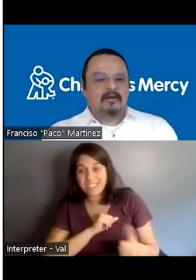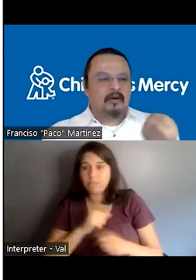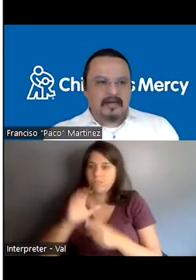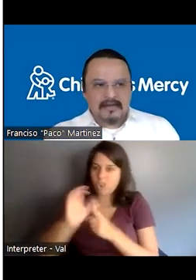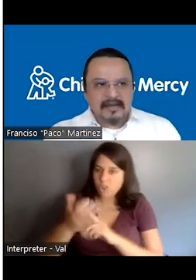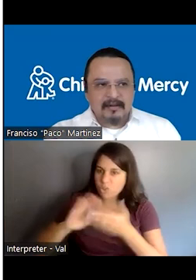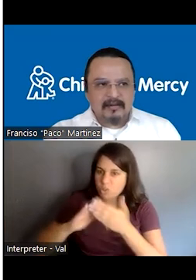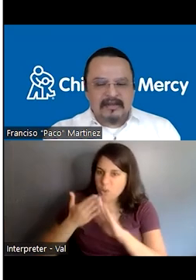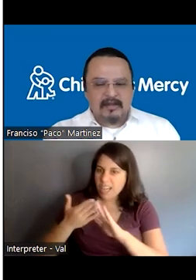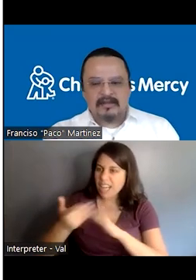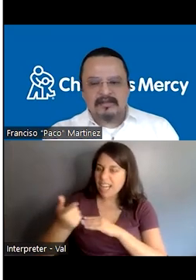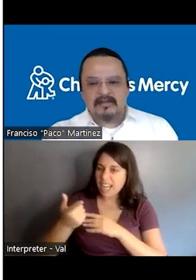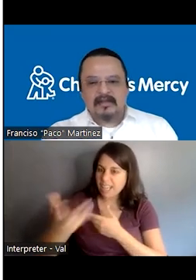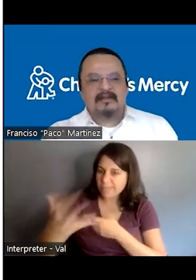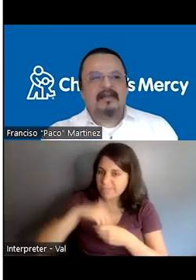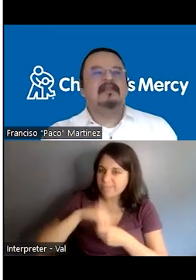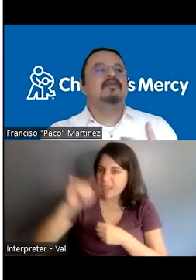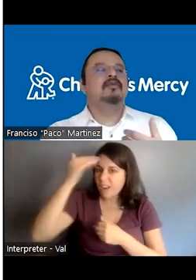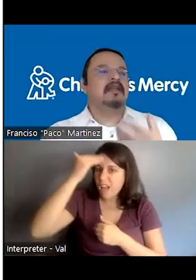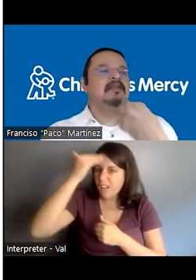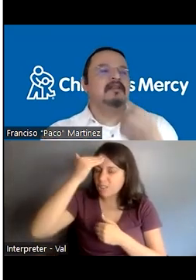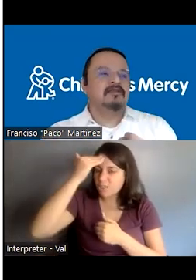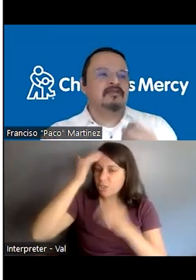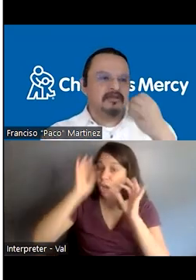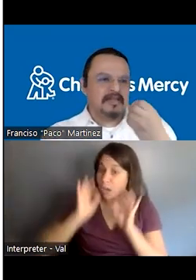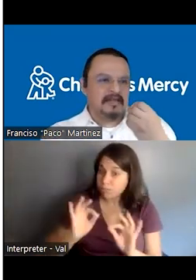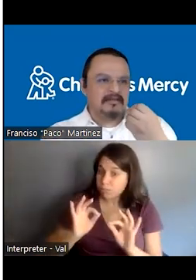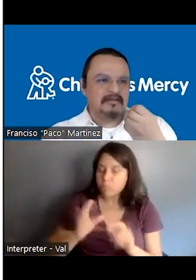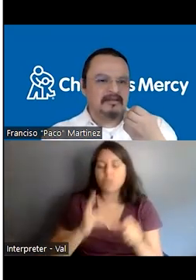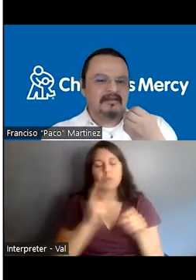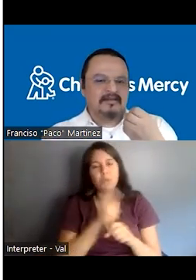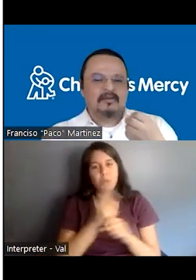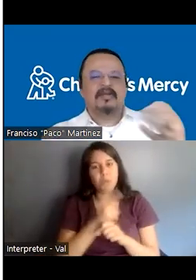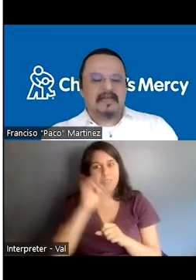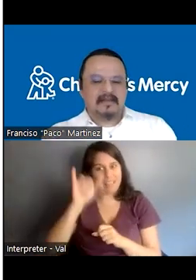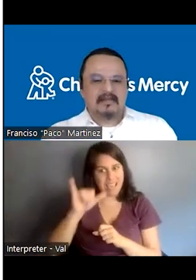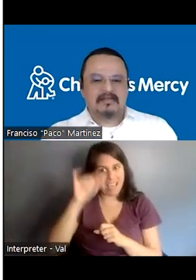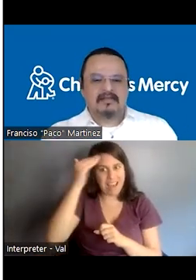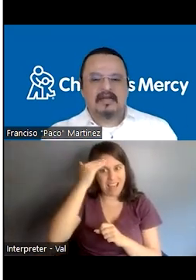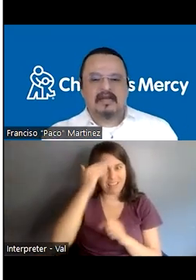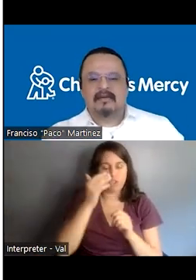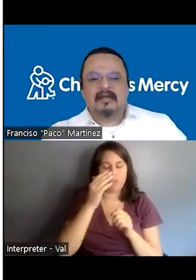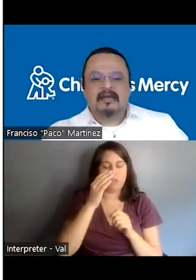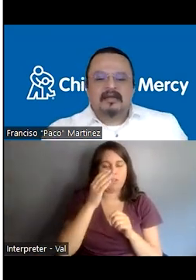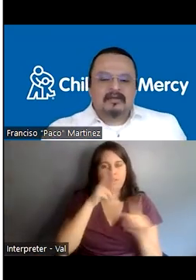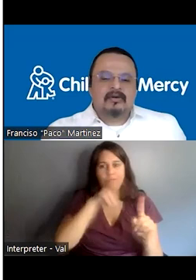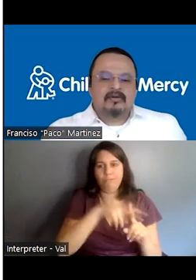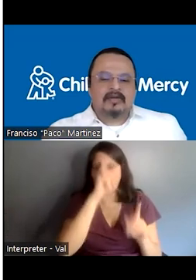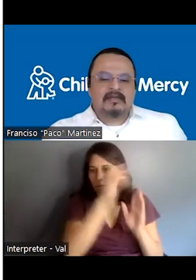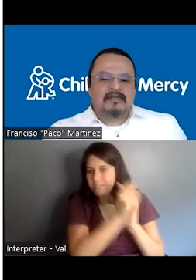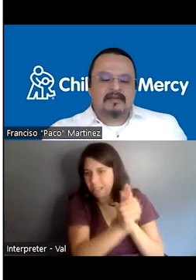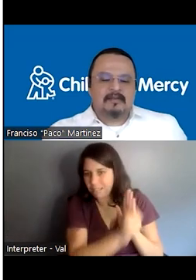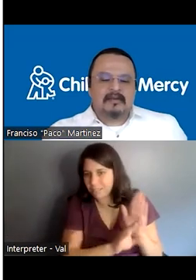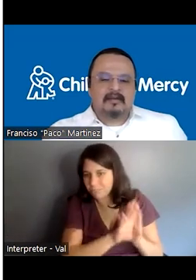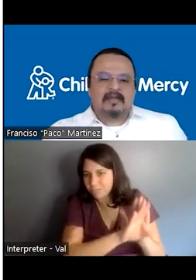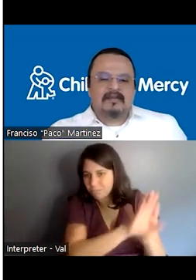You acquire that land, that knowledge, and then you can use your skills. With that knowledge that you have. So you